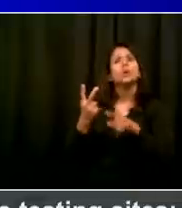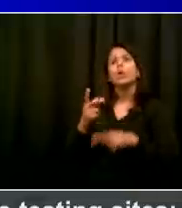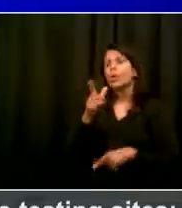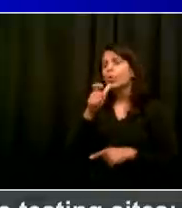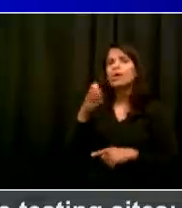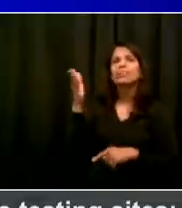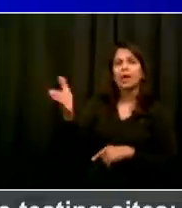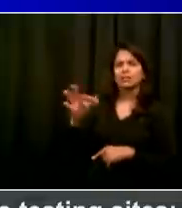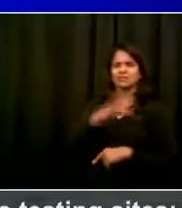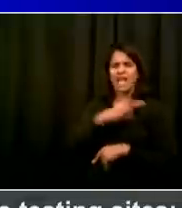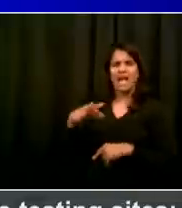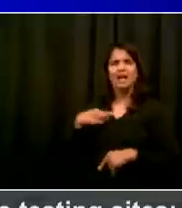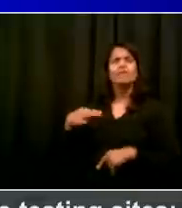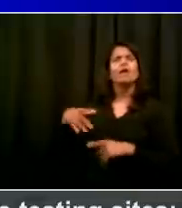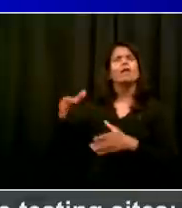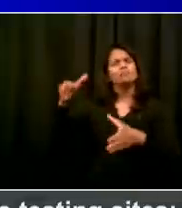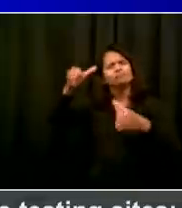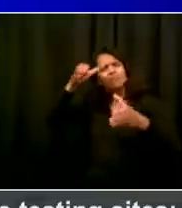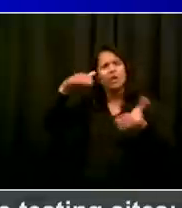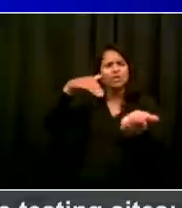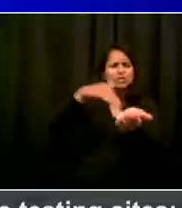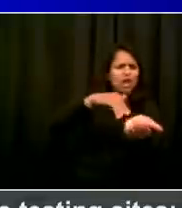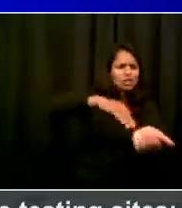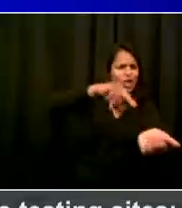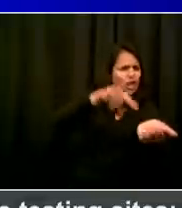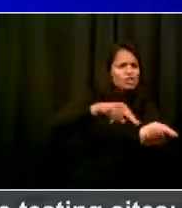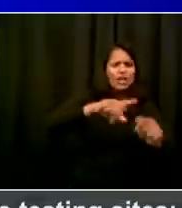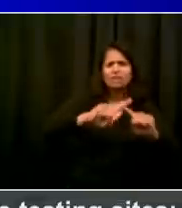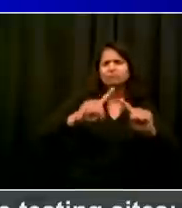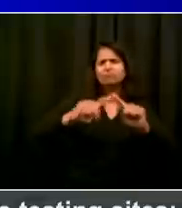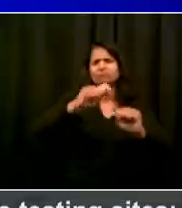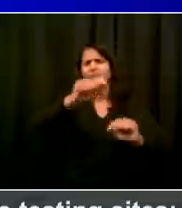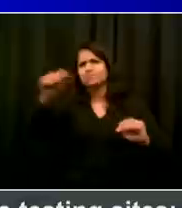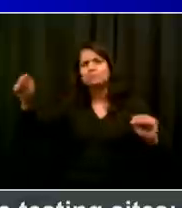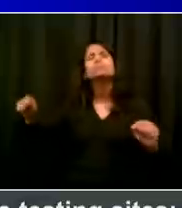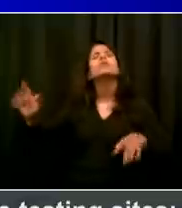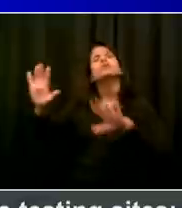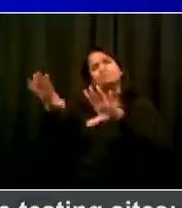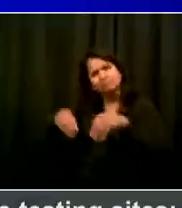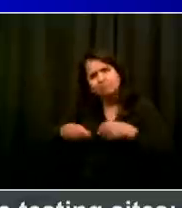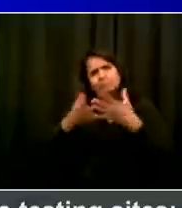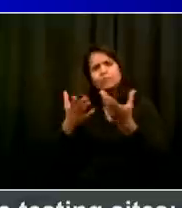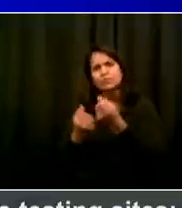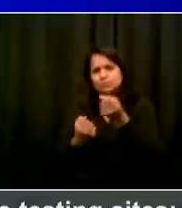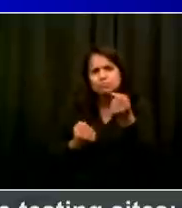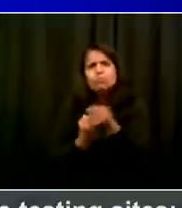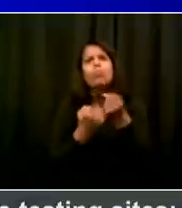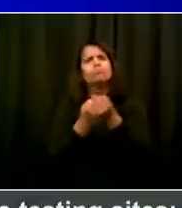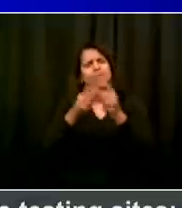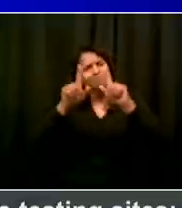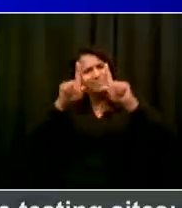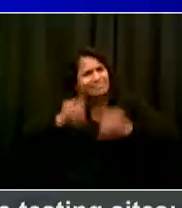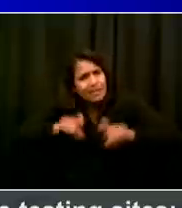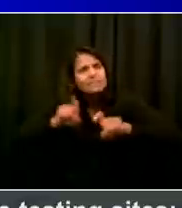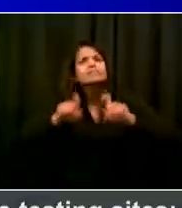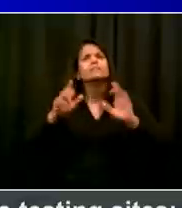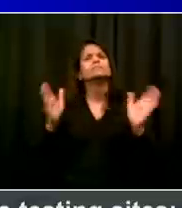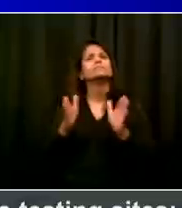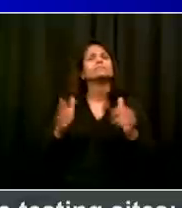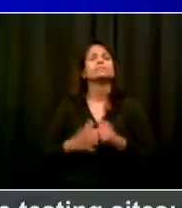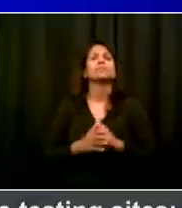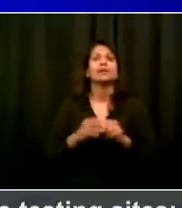able to offer people self-administered tests. New Yorkers will be able to pick up a test, take a swab